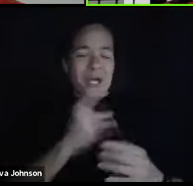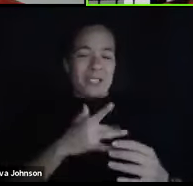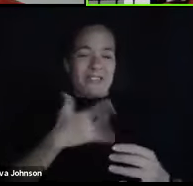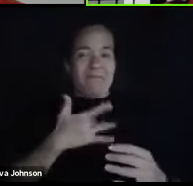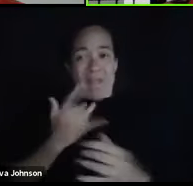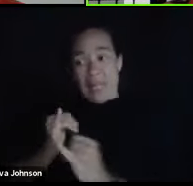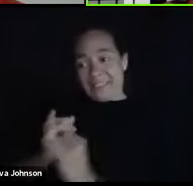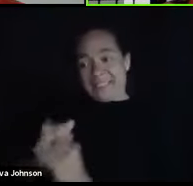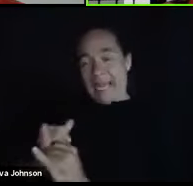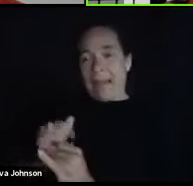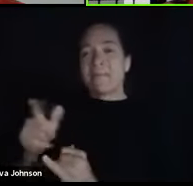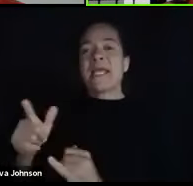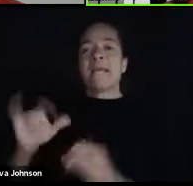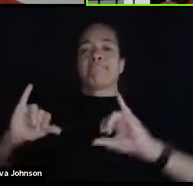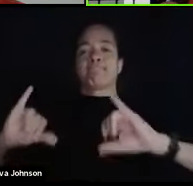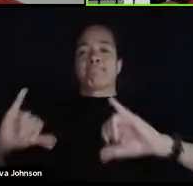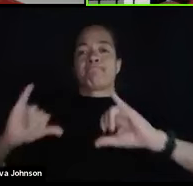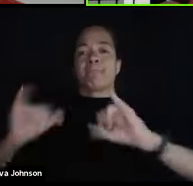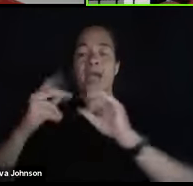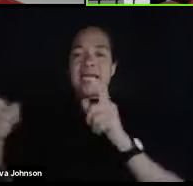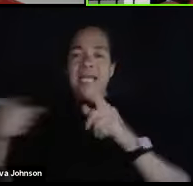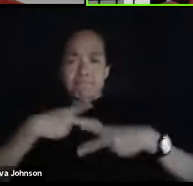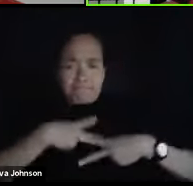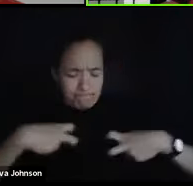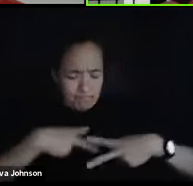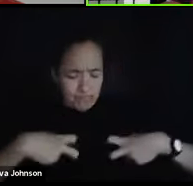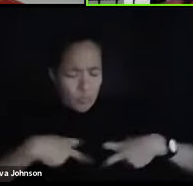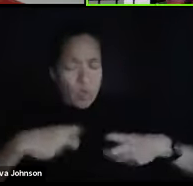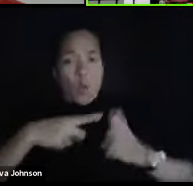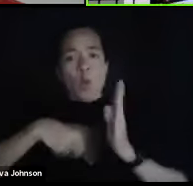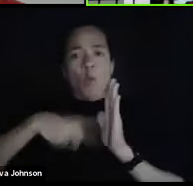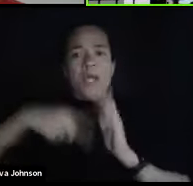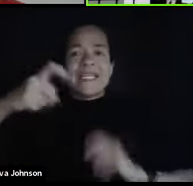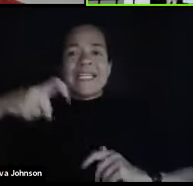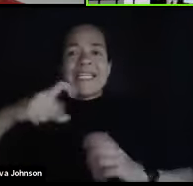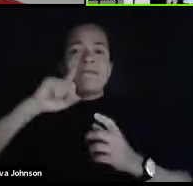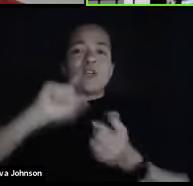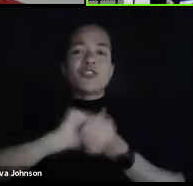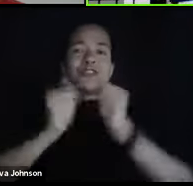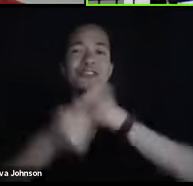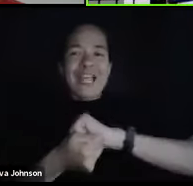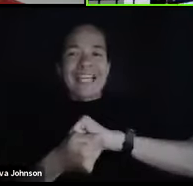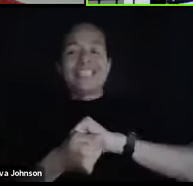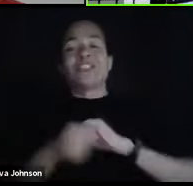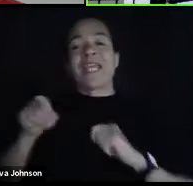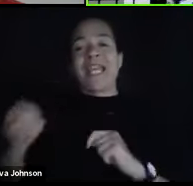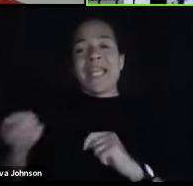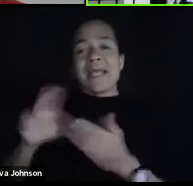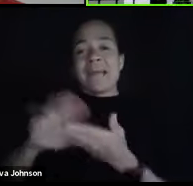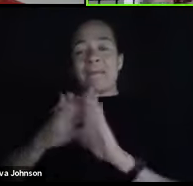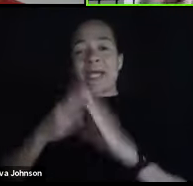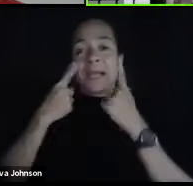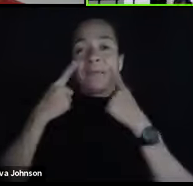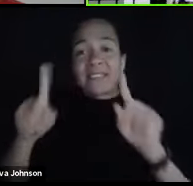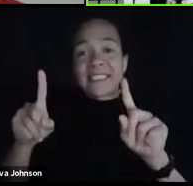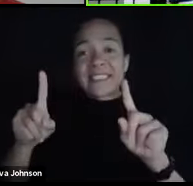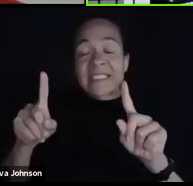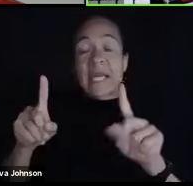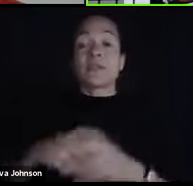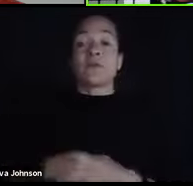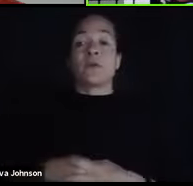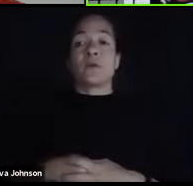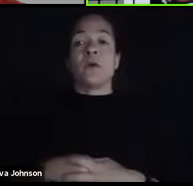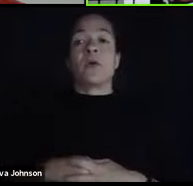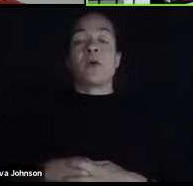out what he had to do to change, and he became very successful. And one of the things that happened to me after I